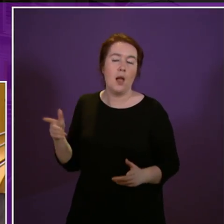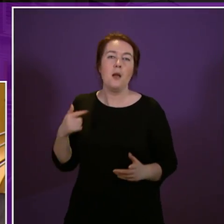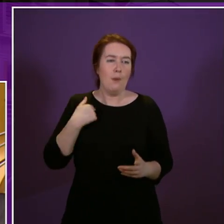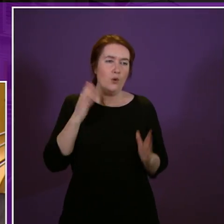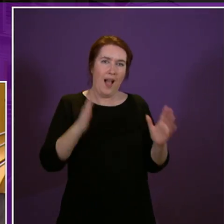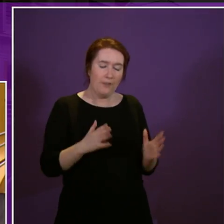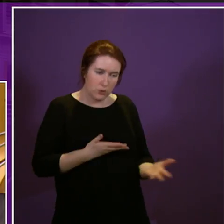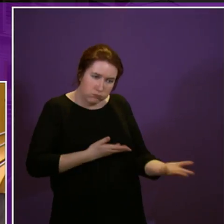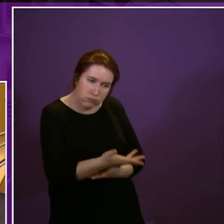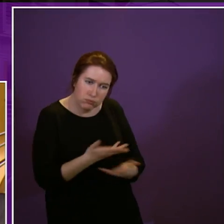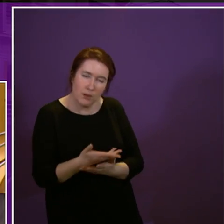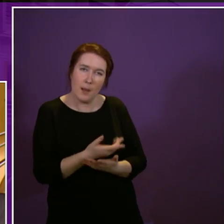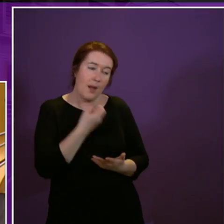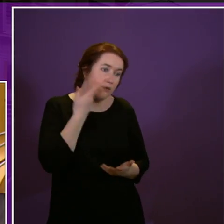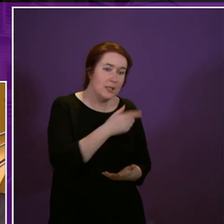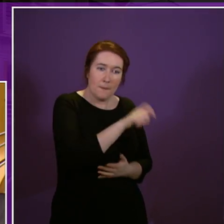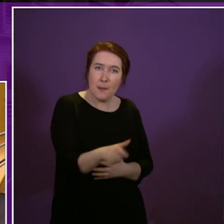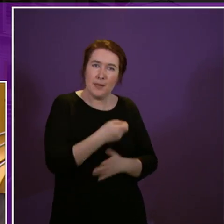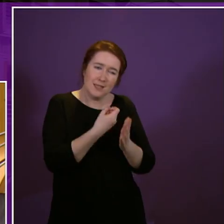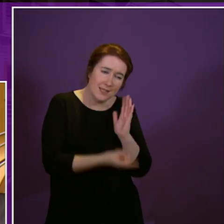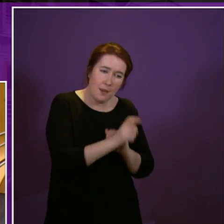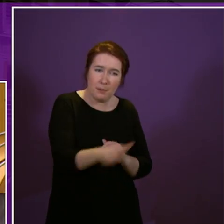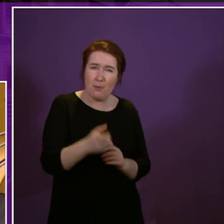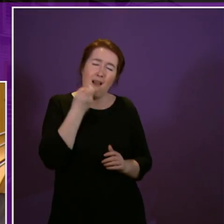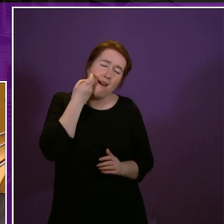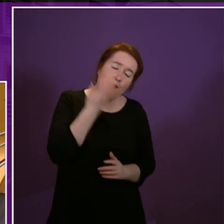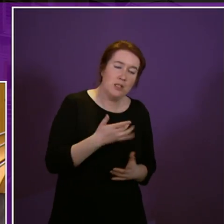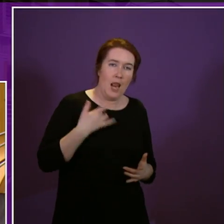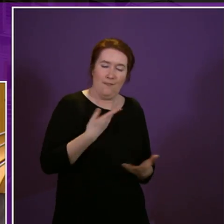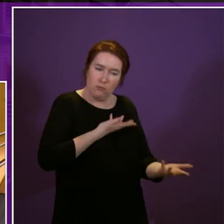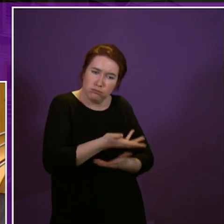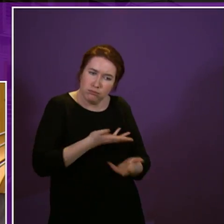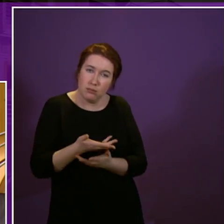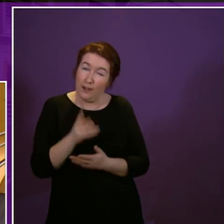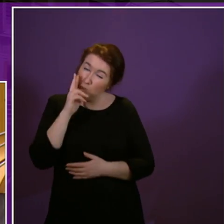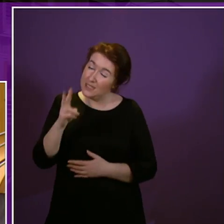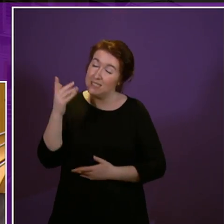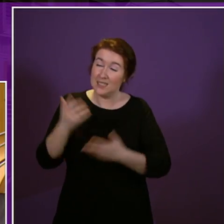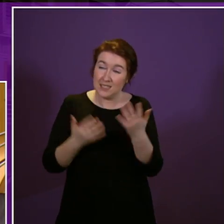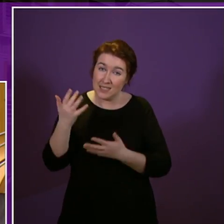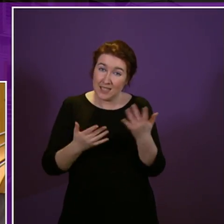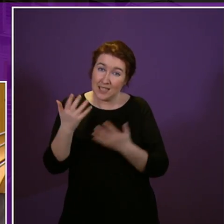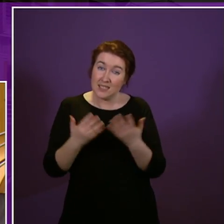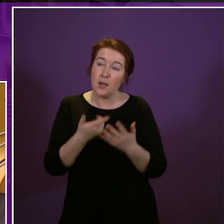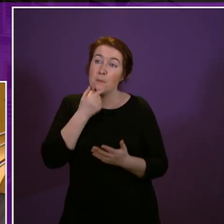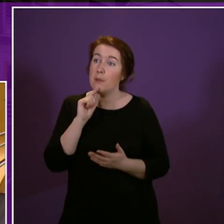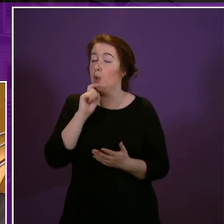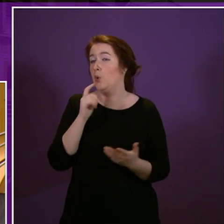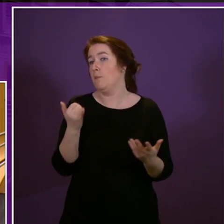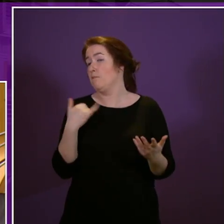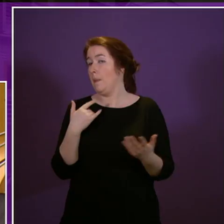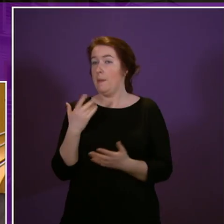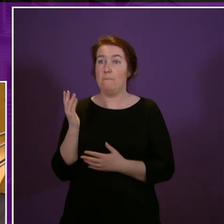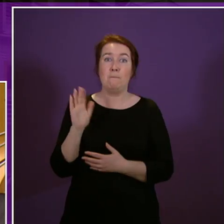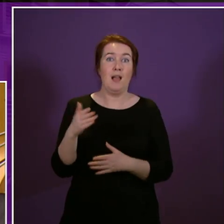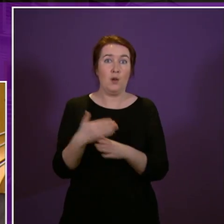the ground the disabled people who are going through this day in day out and if you looked at the figures of people who perhaps may be back